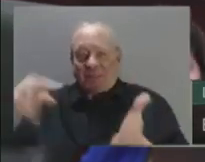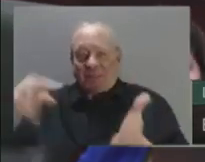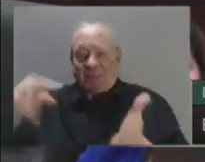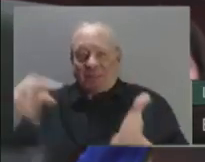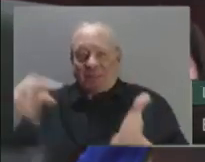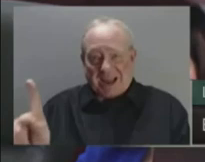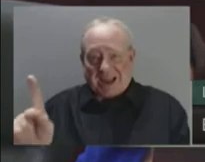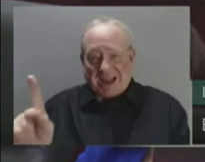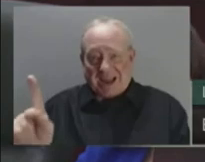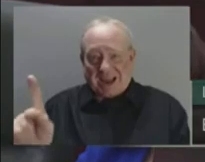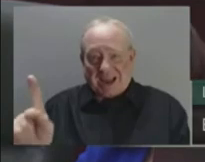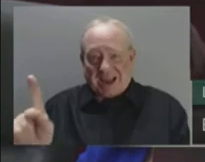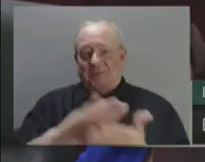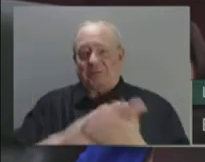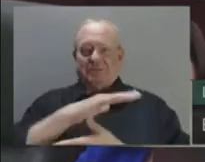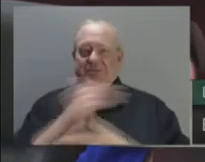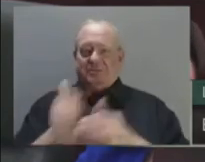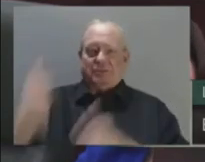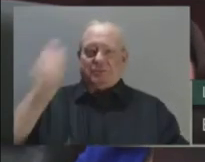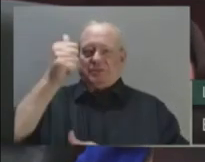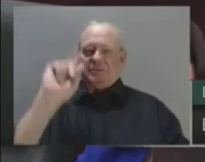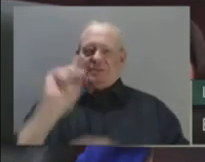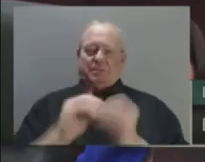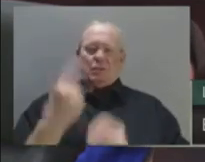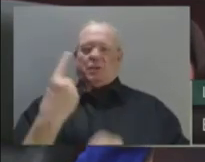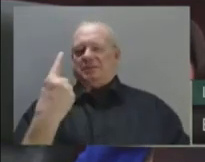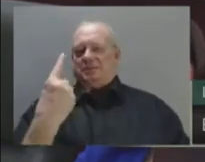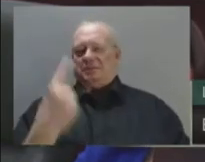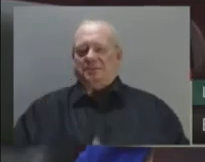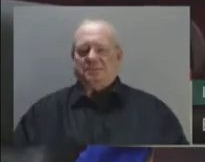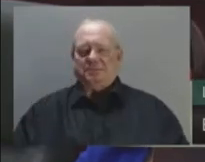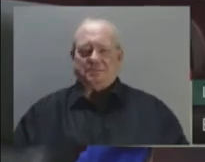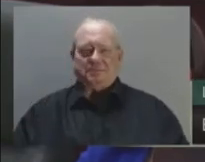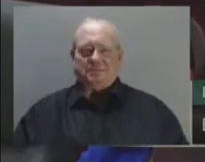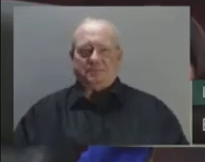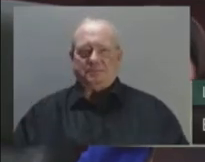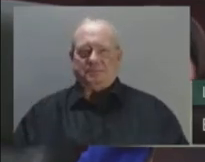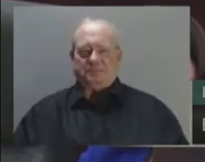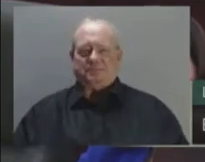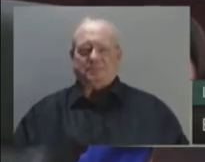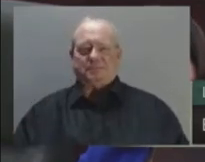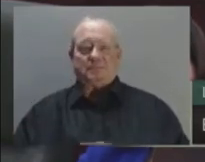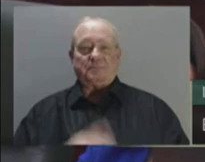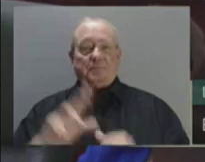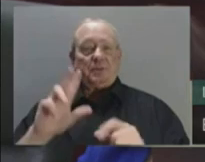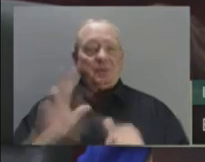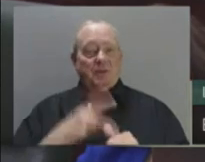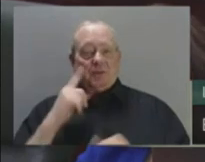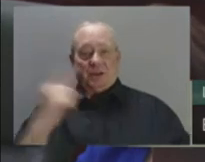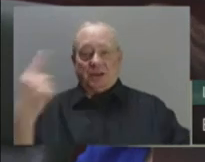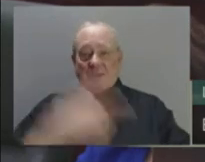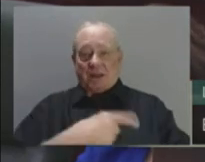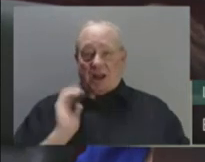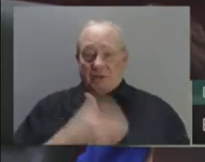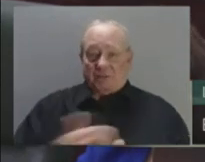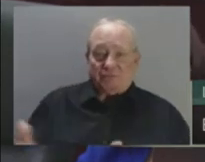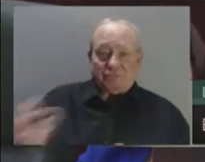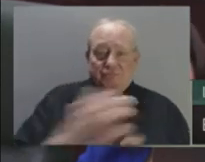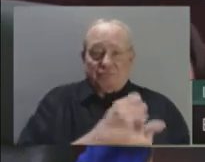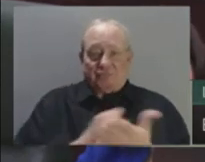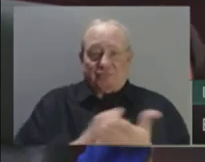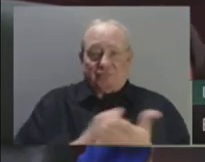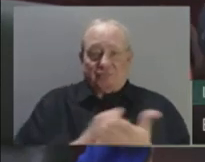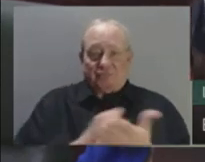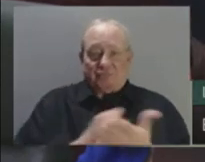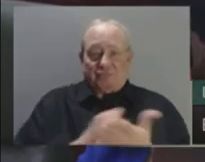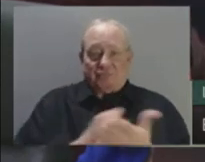Mr. Speaker, had we, from day one, invested the earnings of the Heritage Fund back into the Heritage Savings Trust